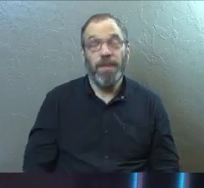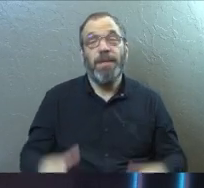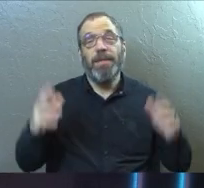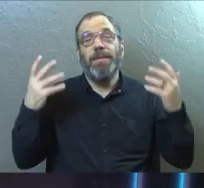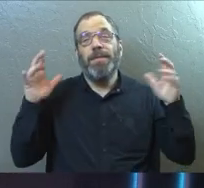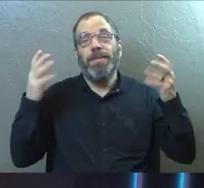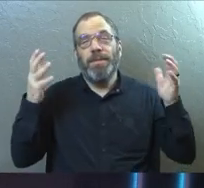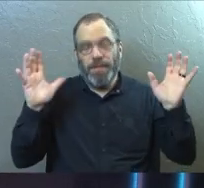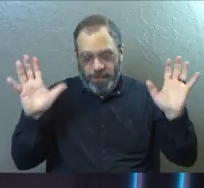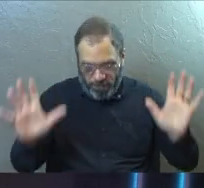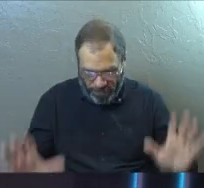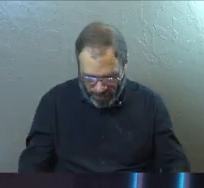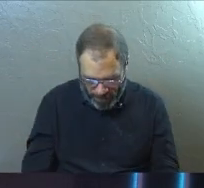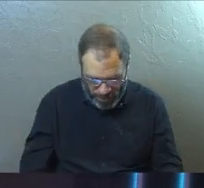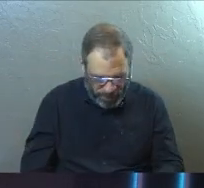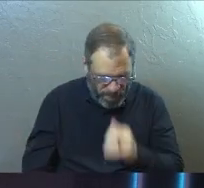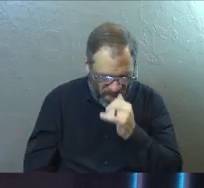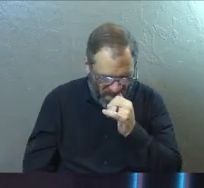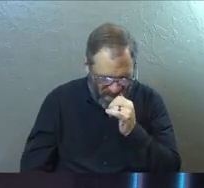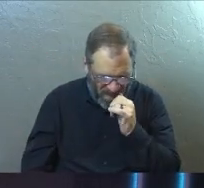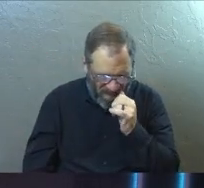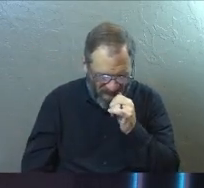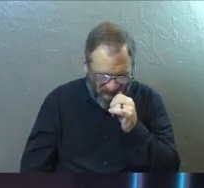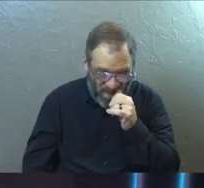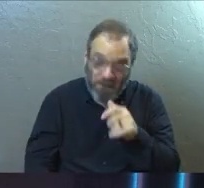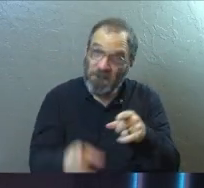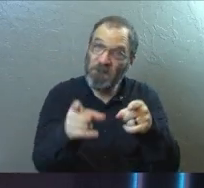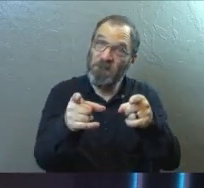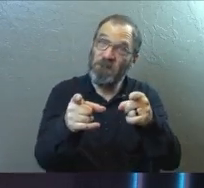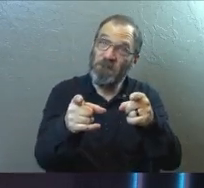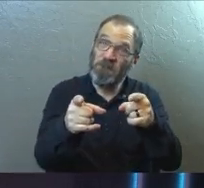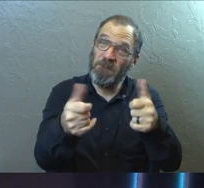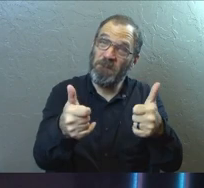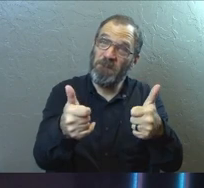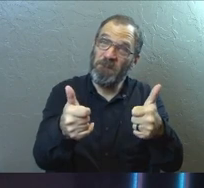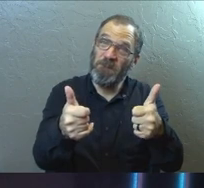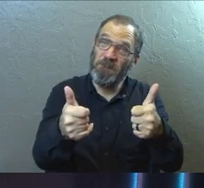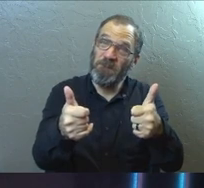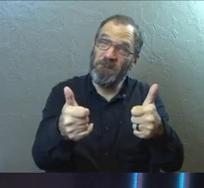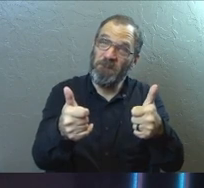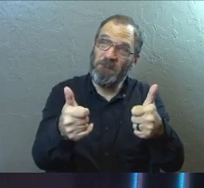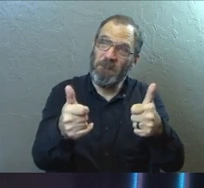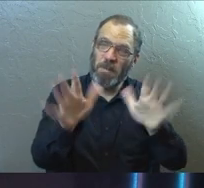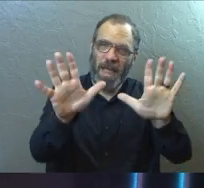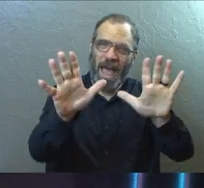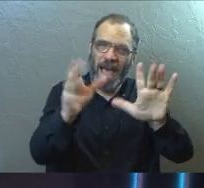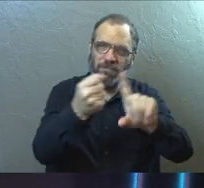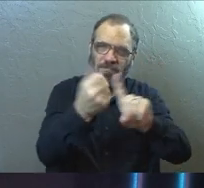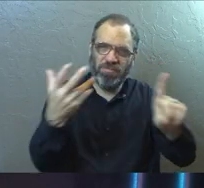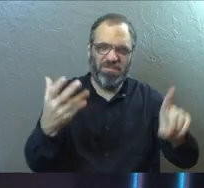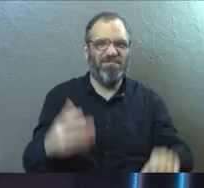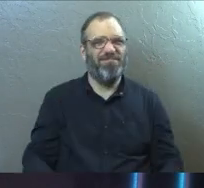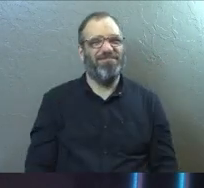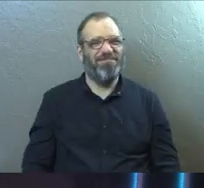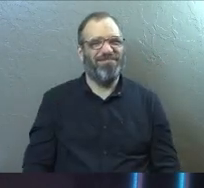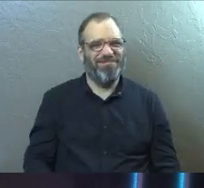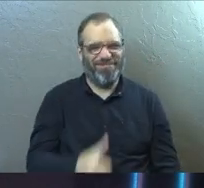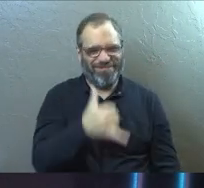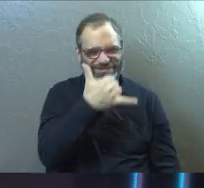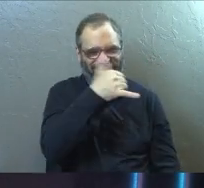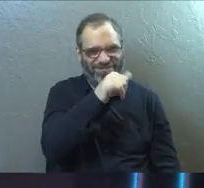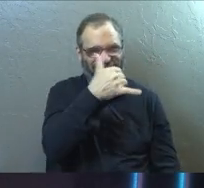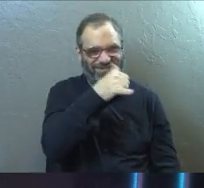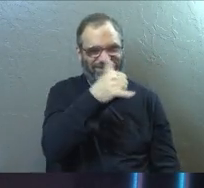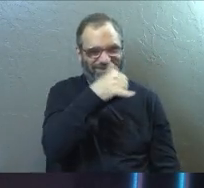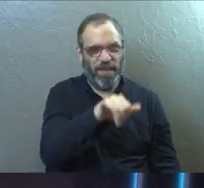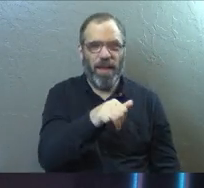Excellent. Excellent. Look at you. Okay. So let's break this down. I know it seems silly, but I